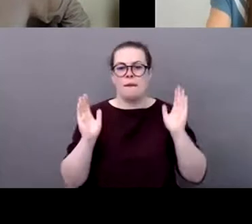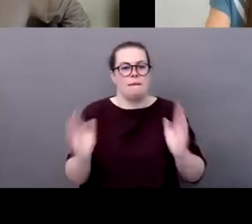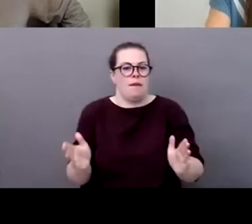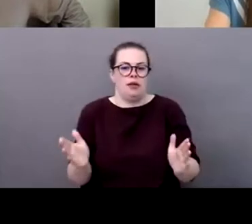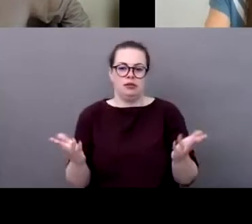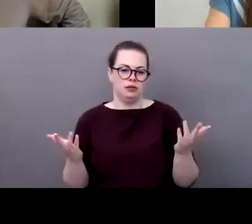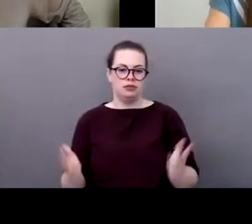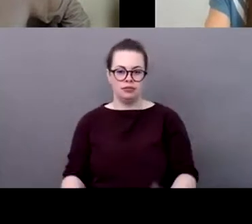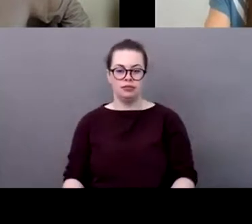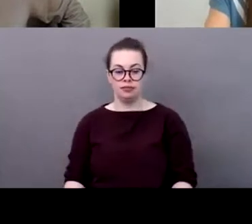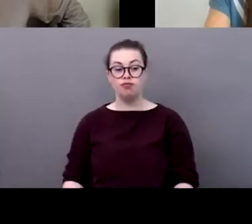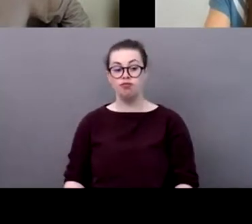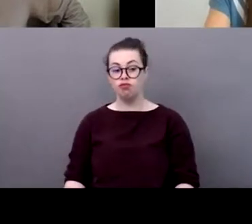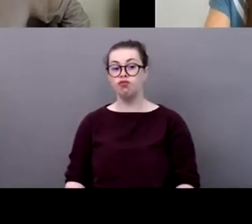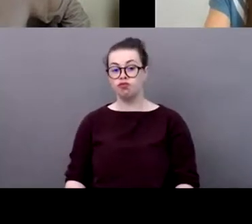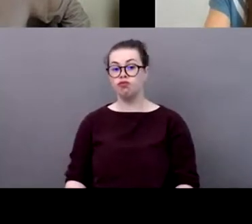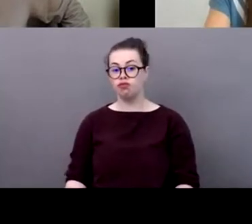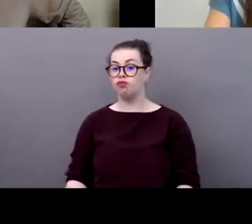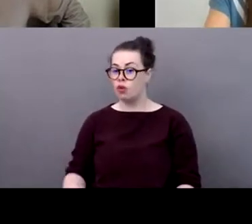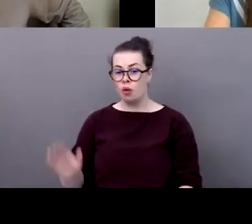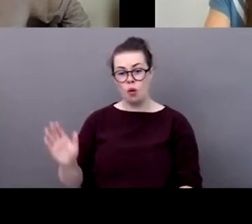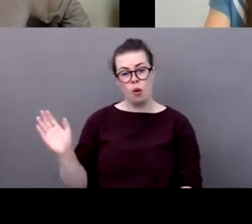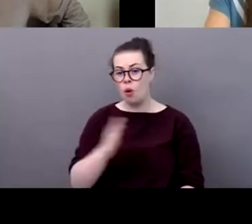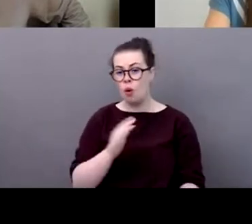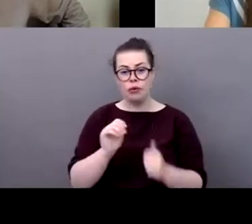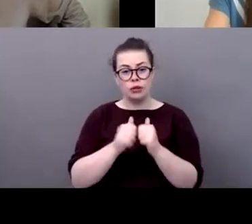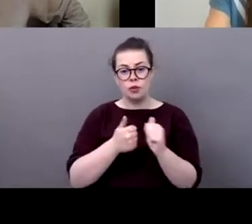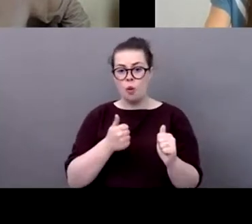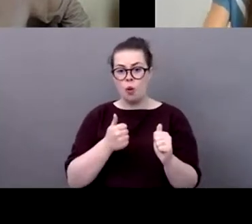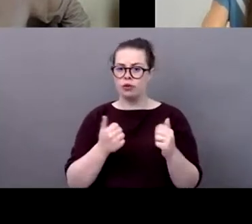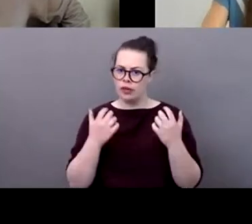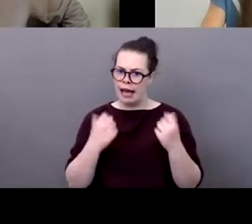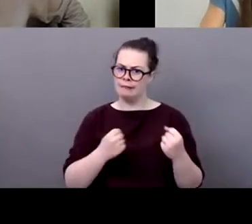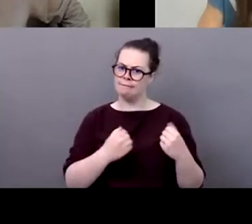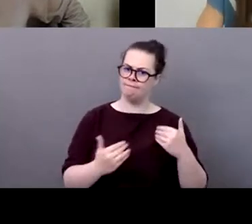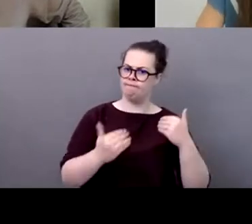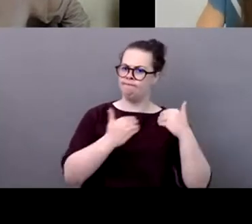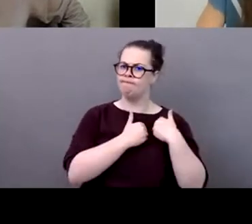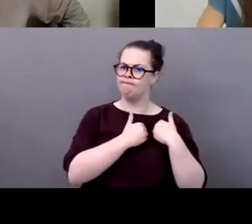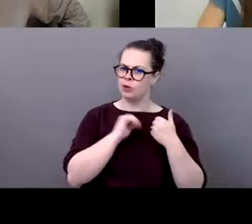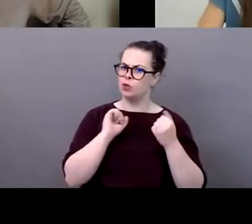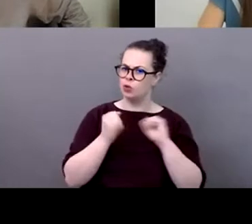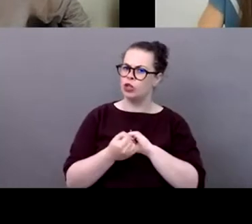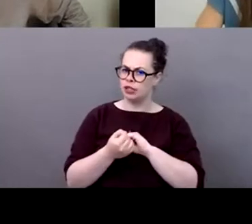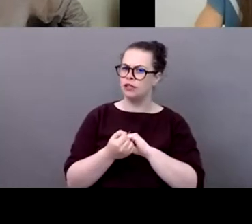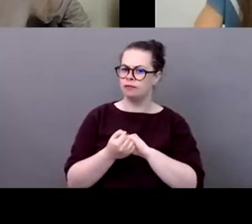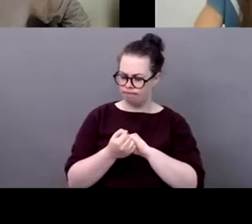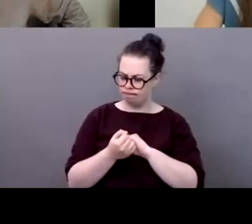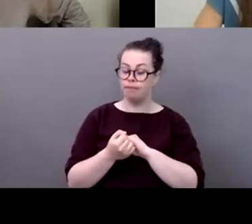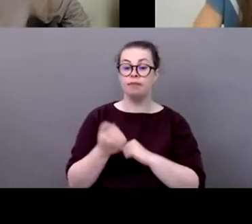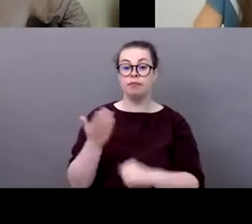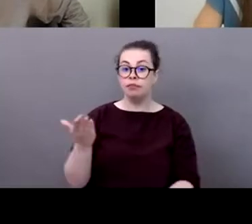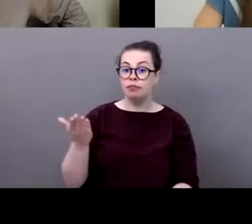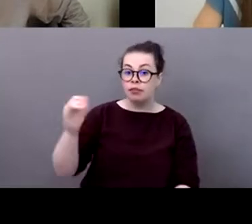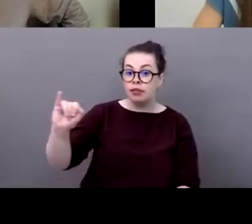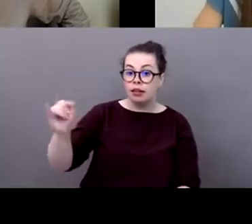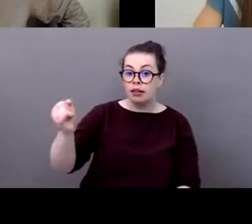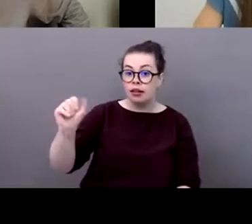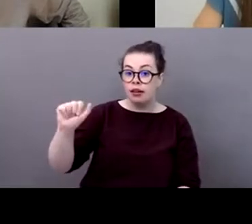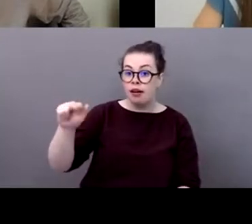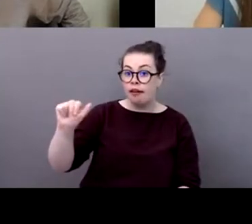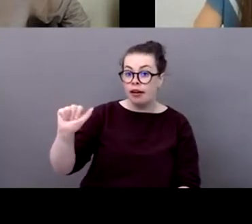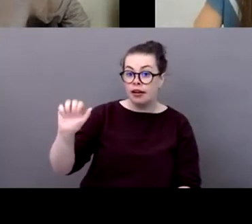all sports have a a role to to play um yana if you can tell us about uh your expectations